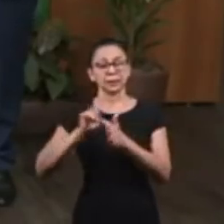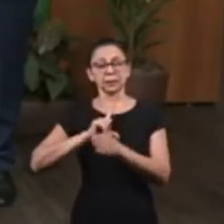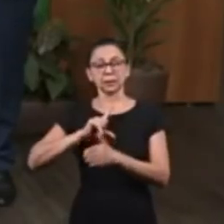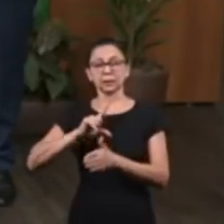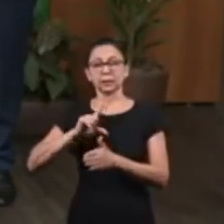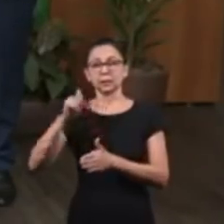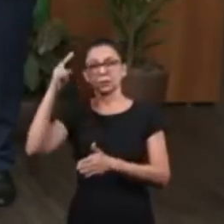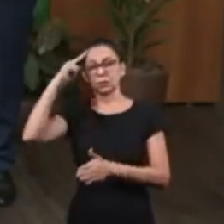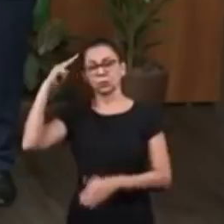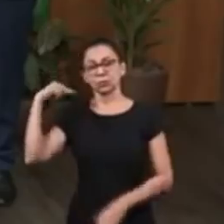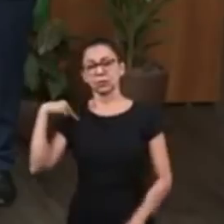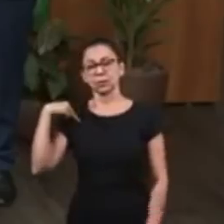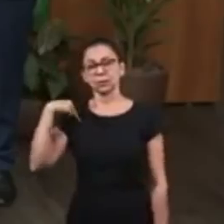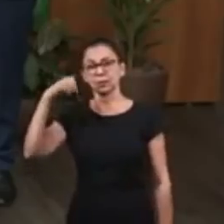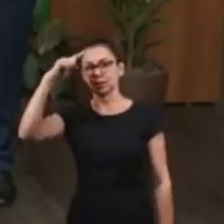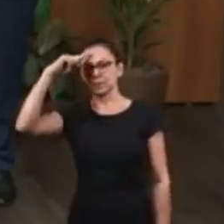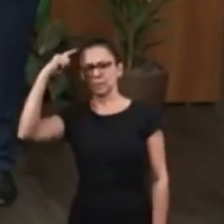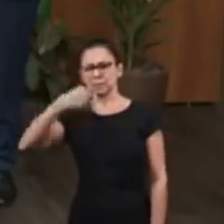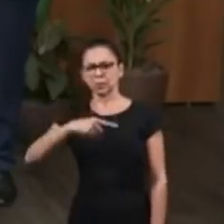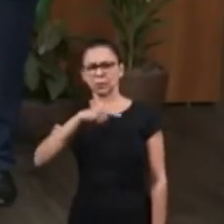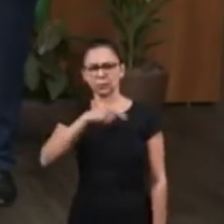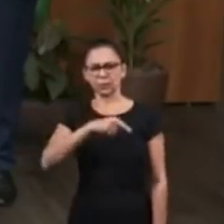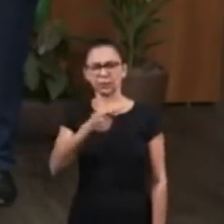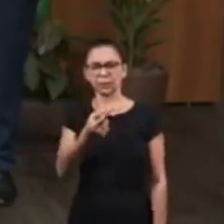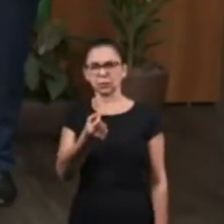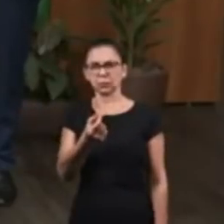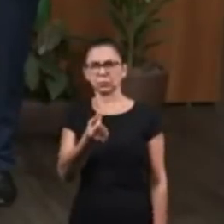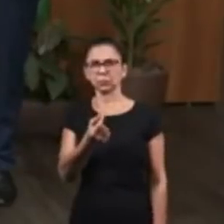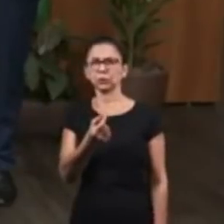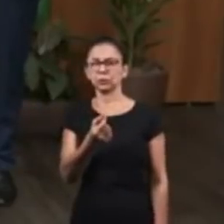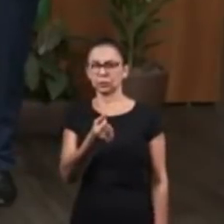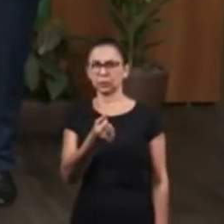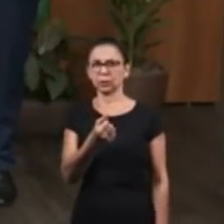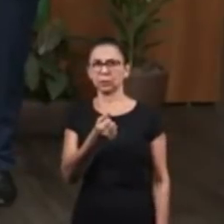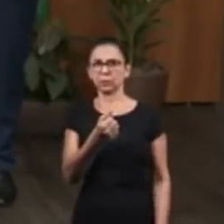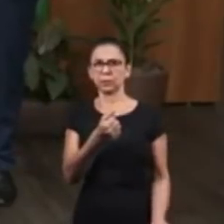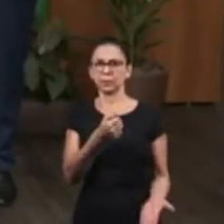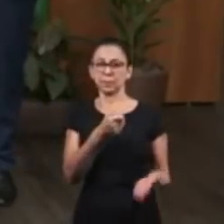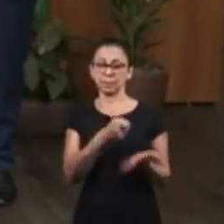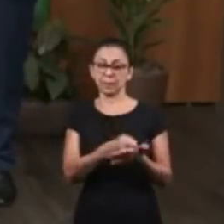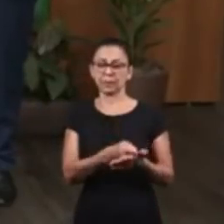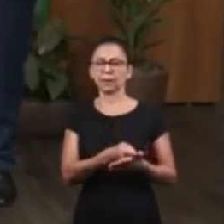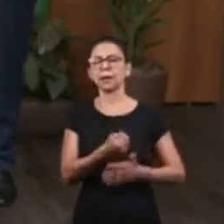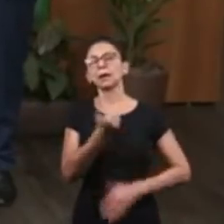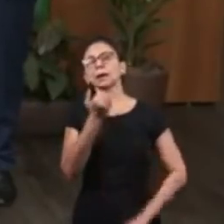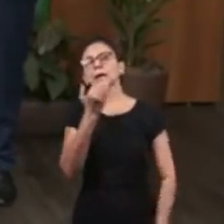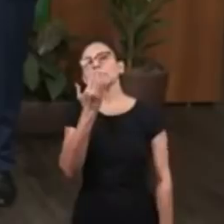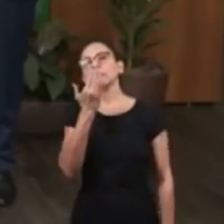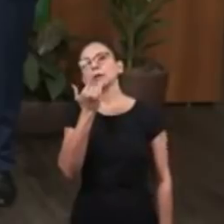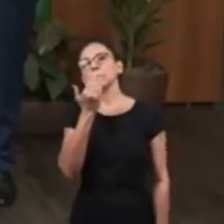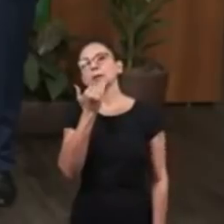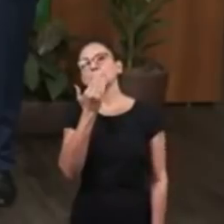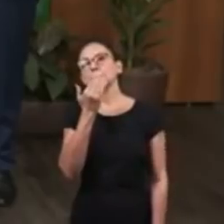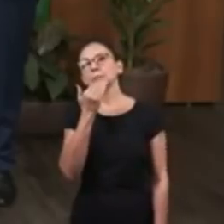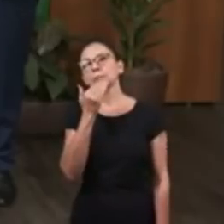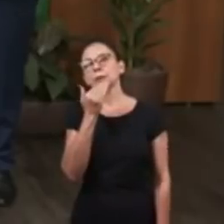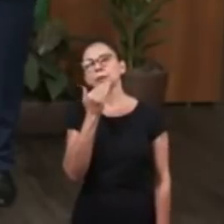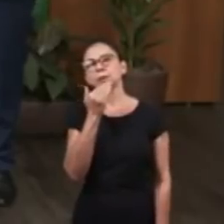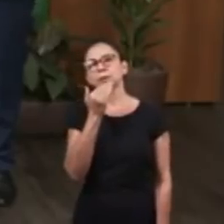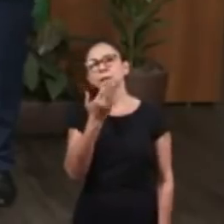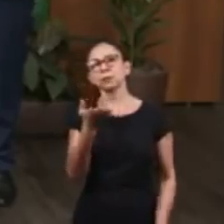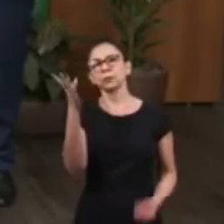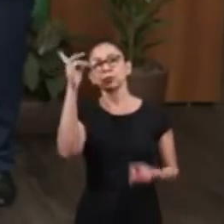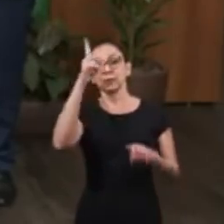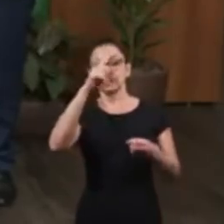Before they departed, however, Joseph ordered that the money used by his brothers to buy